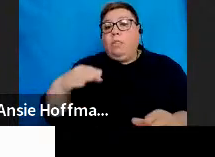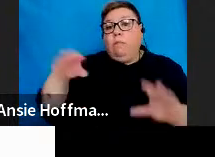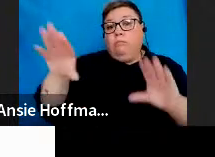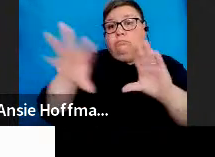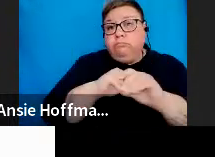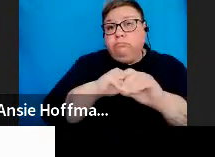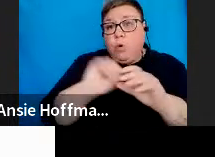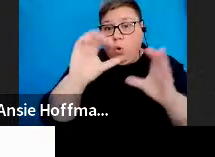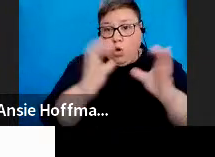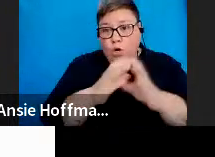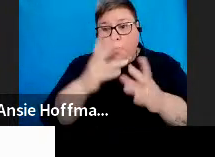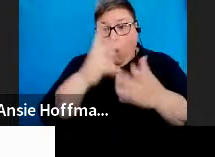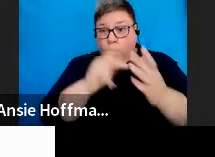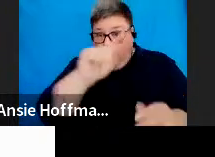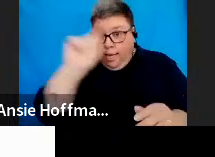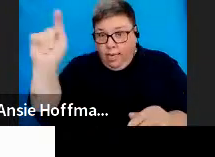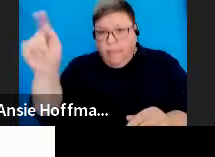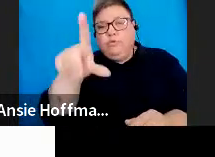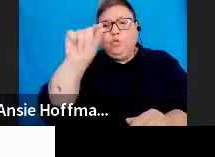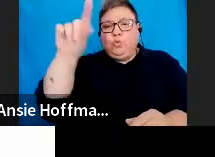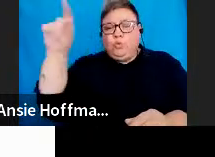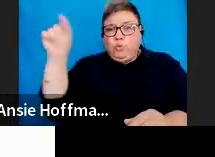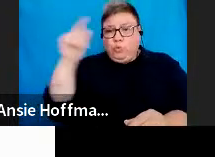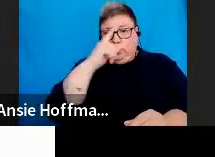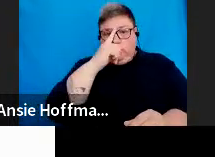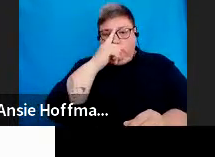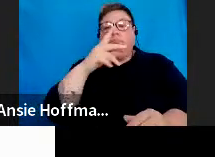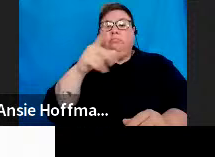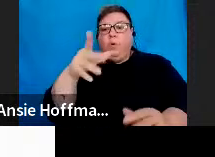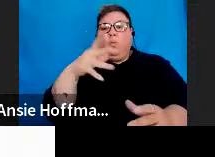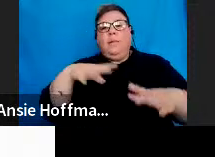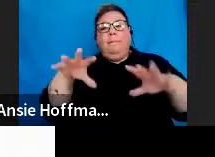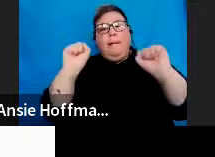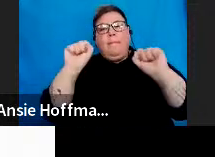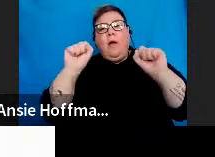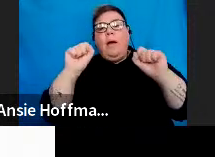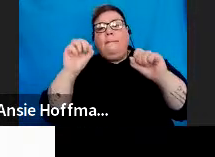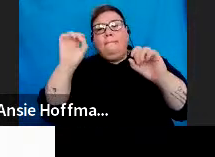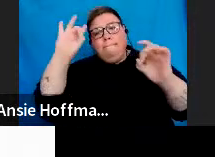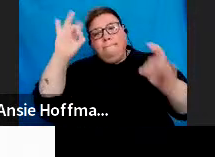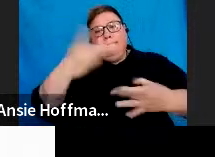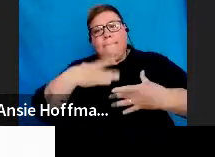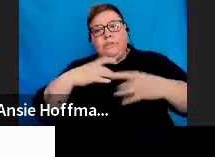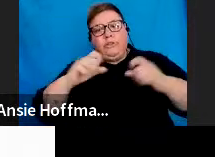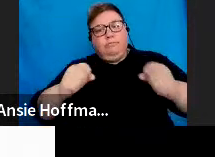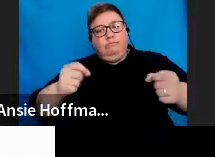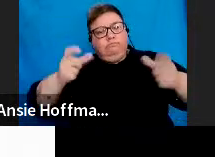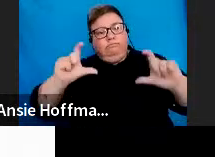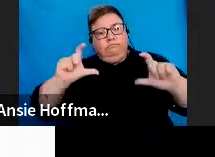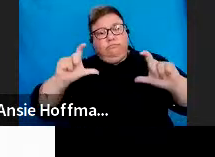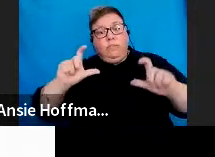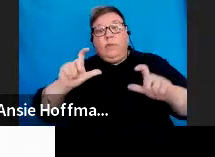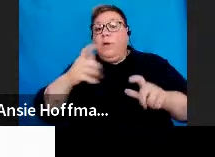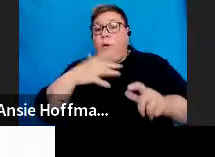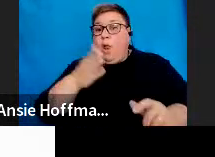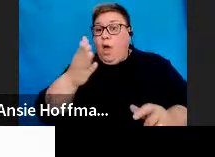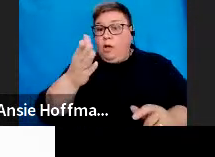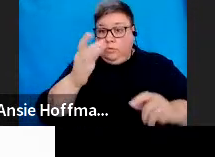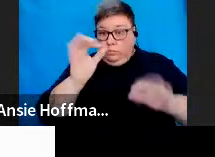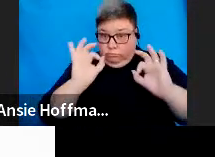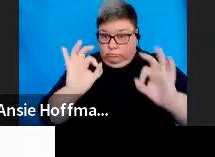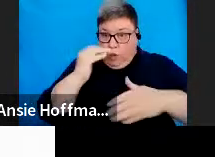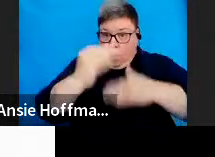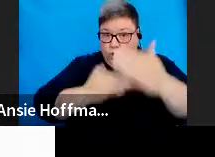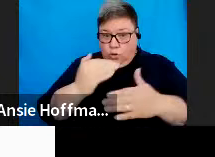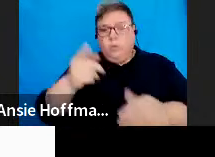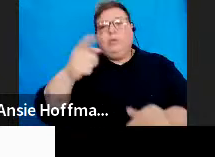group. You will then receive a confirmation message stating that, are you sure you want to continue, which of course you